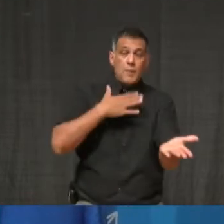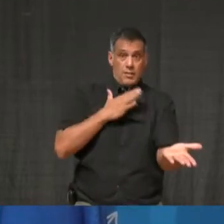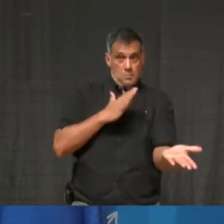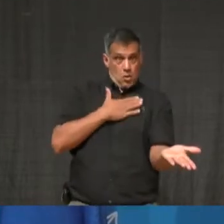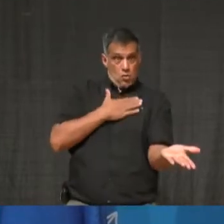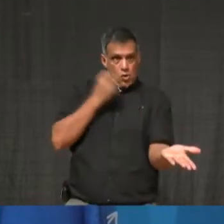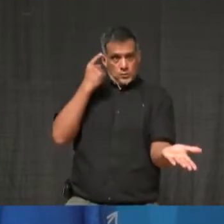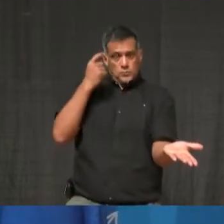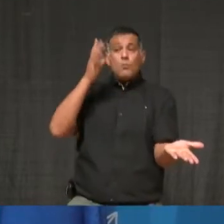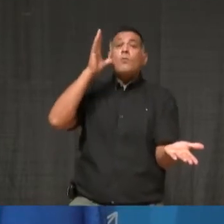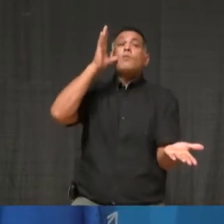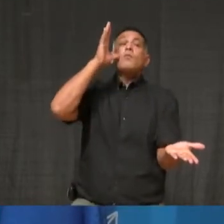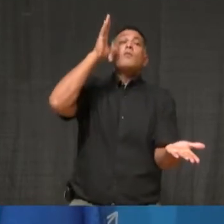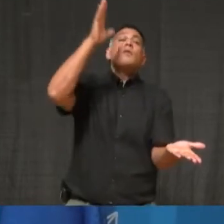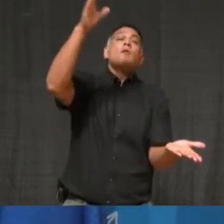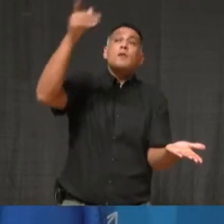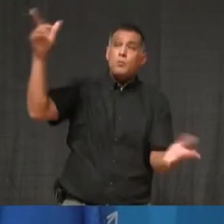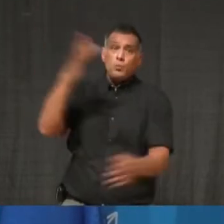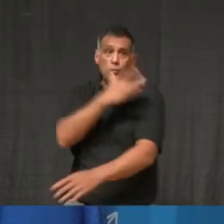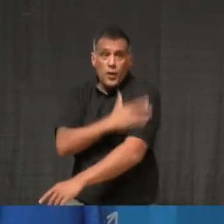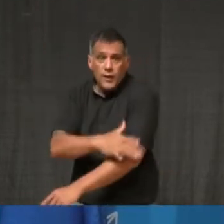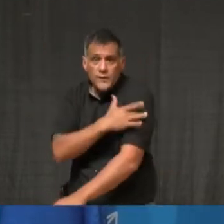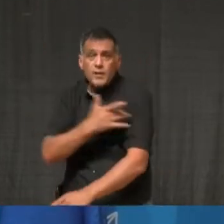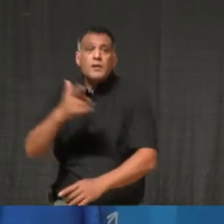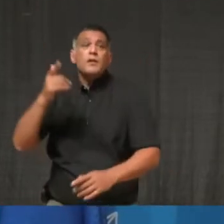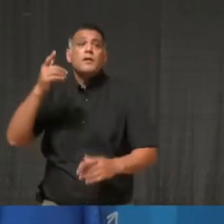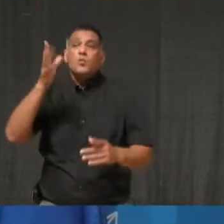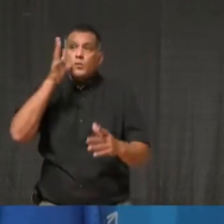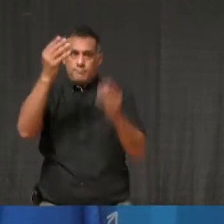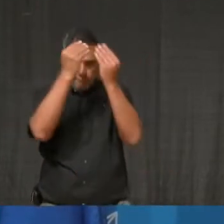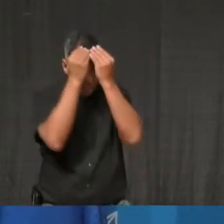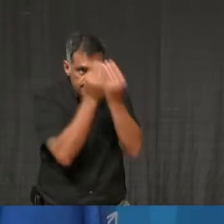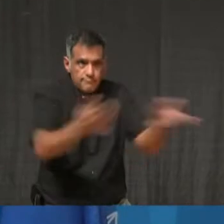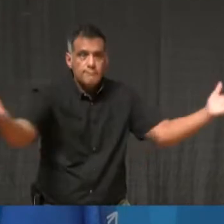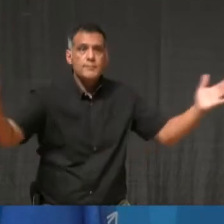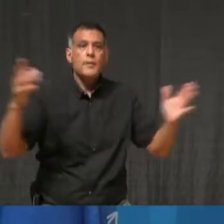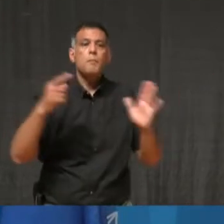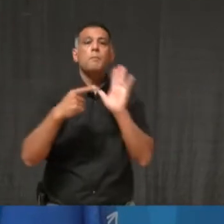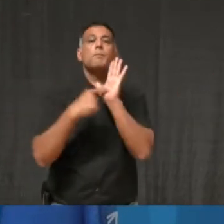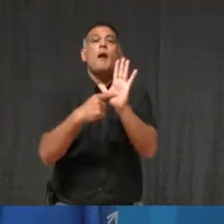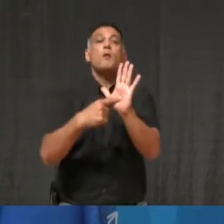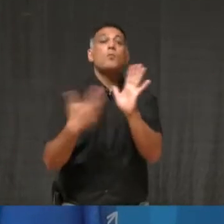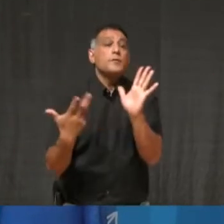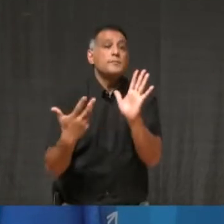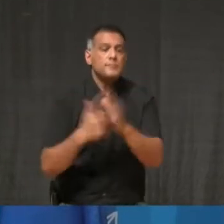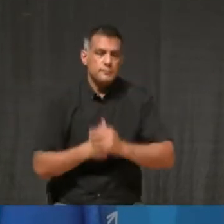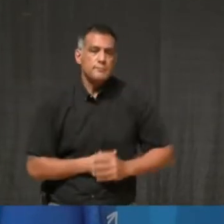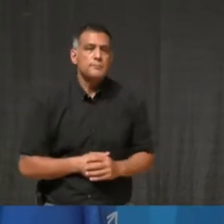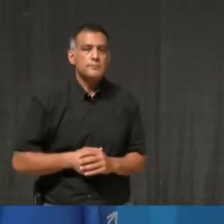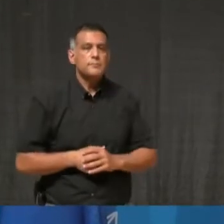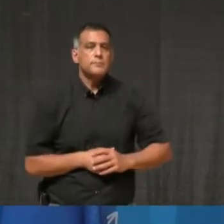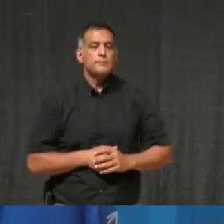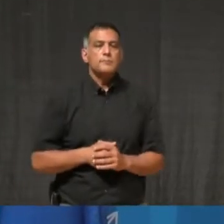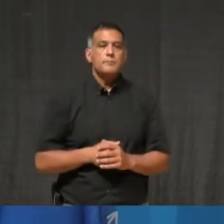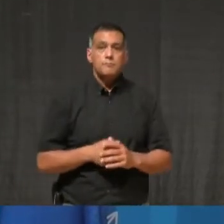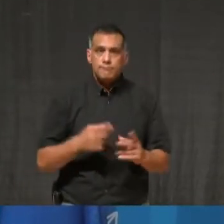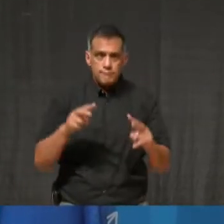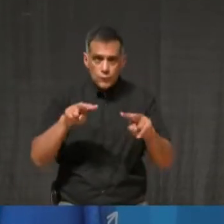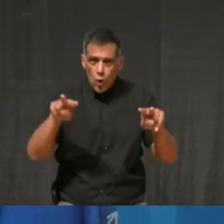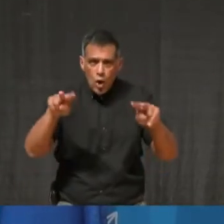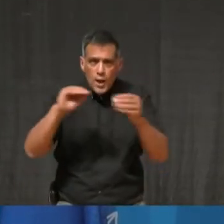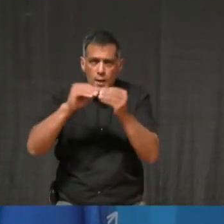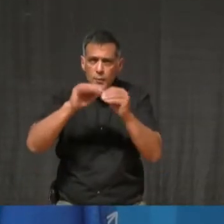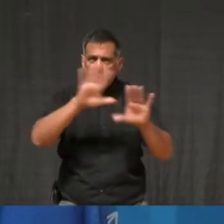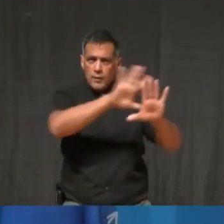modelling update that is shared tomorrow. I would encourage everyone to look at the numbers and understand